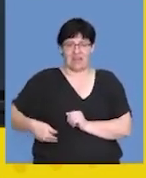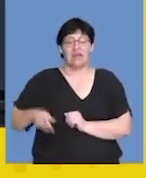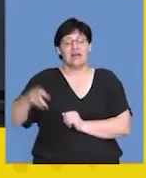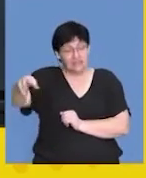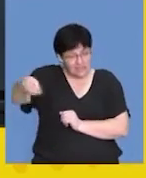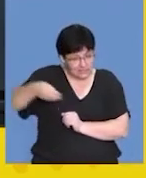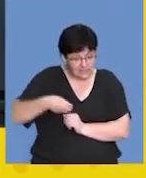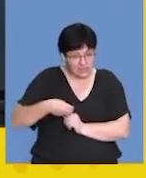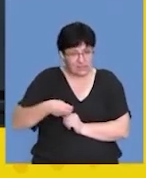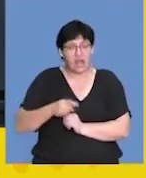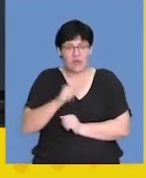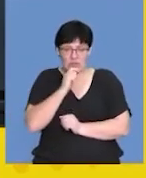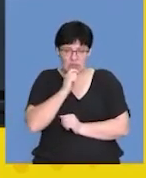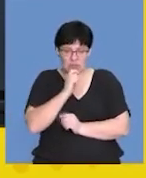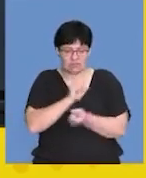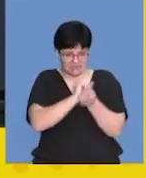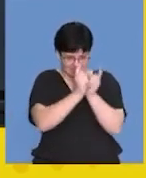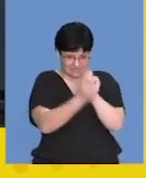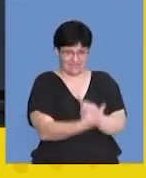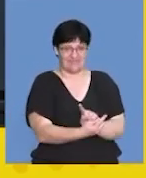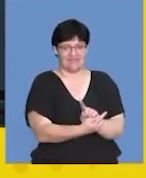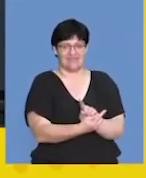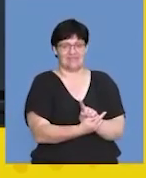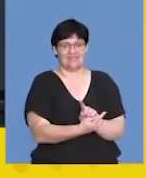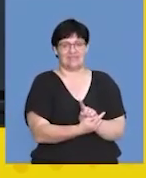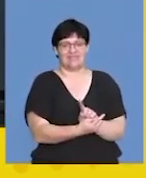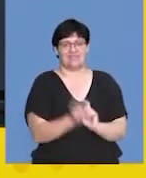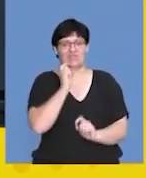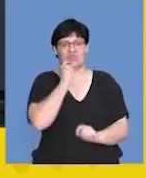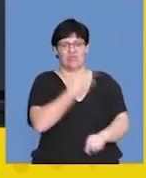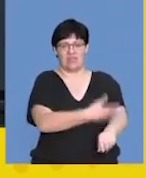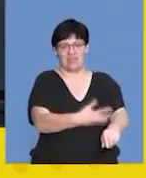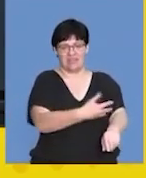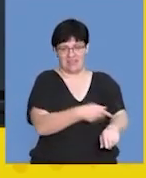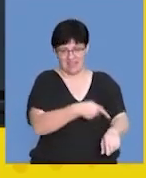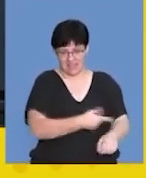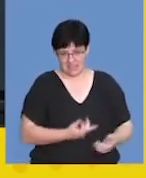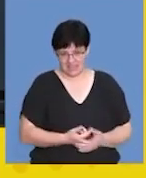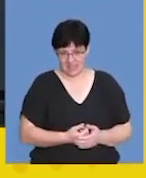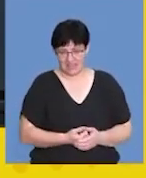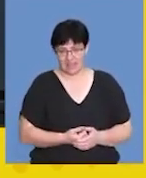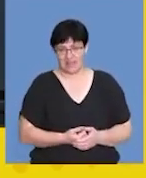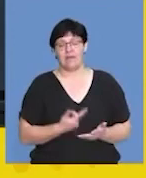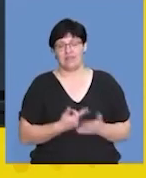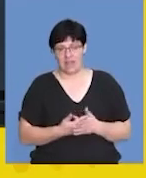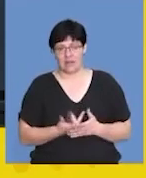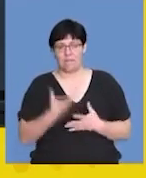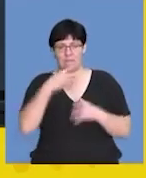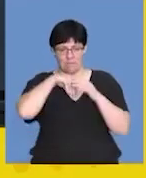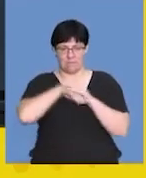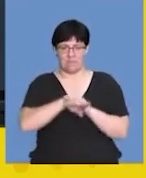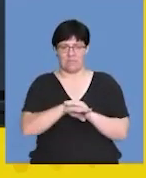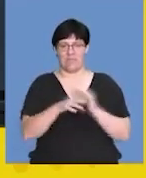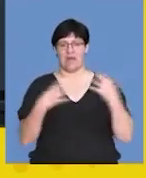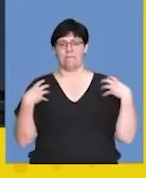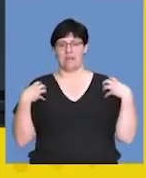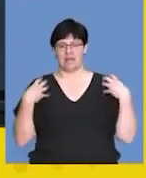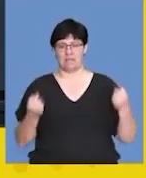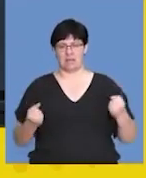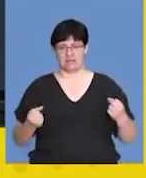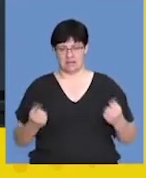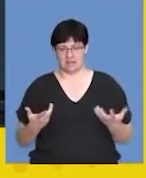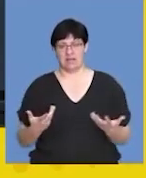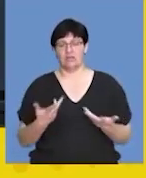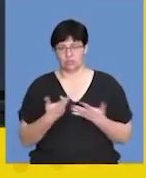it uses glucagon to convert that back into glucose, which is then going to be absorbed into your muscle cells to